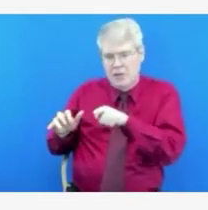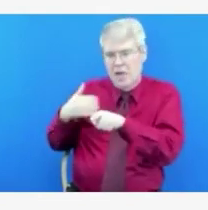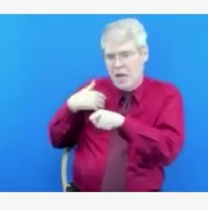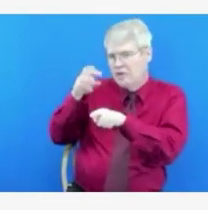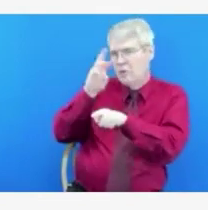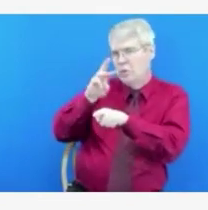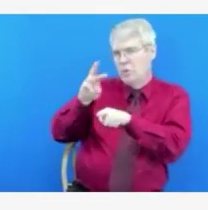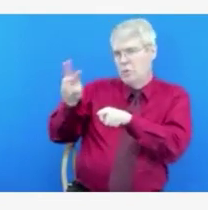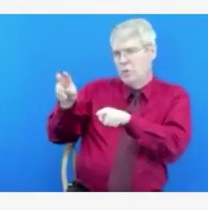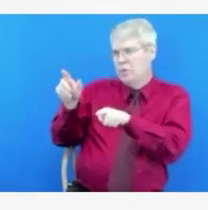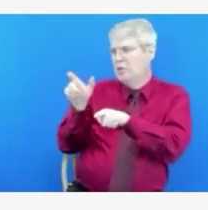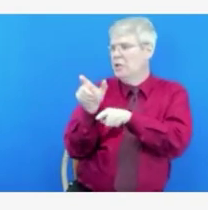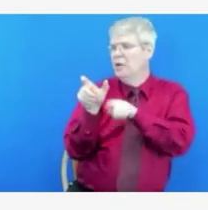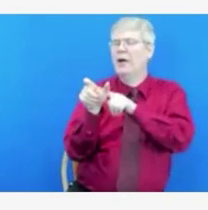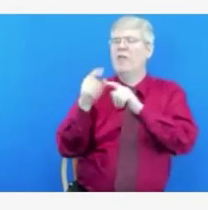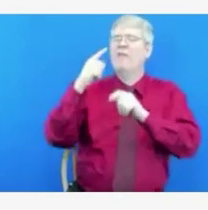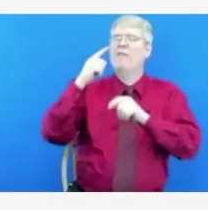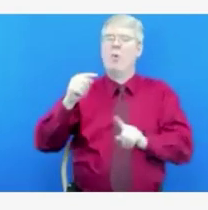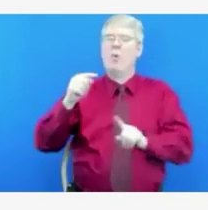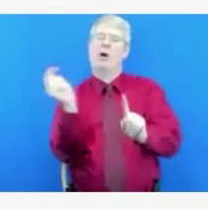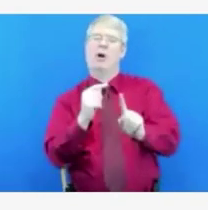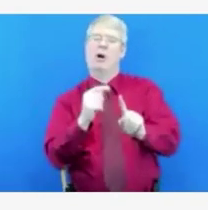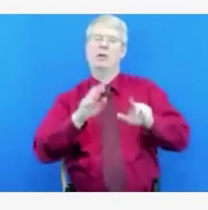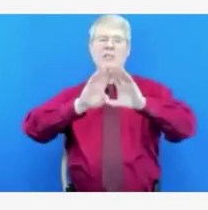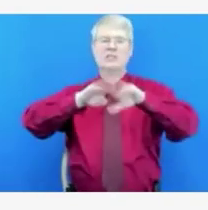Our next question is going to come from Rachel Cohen.